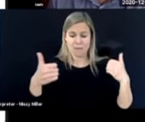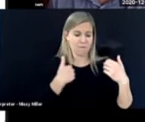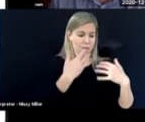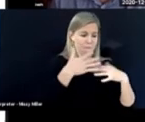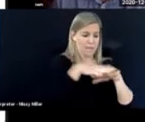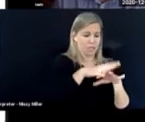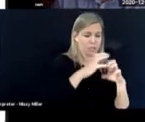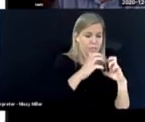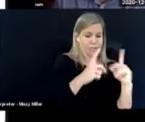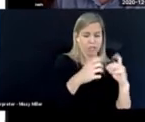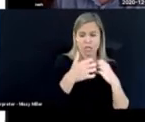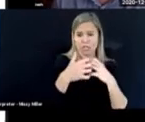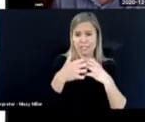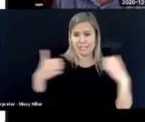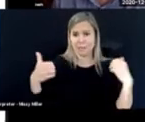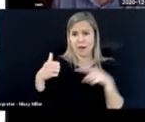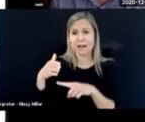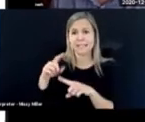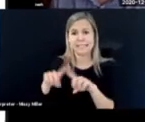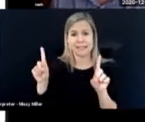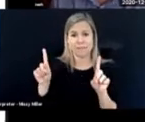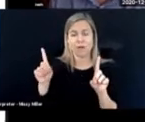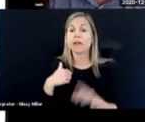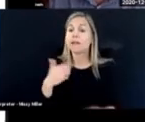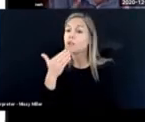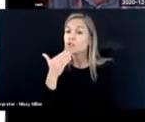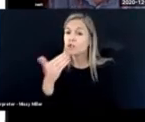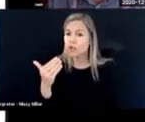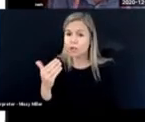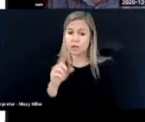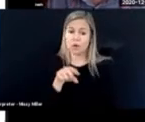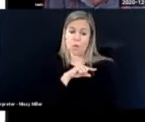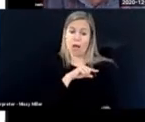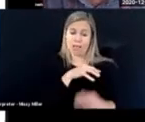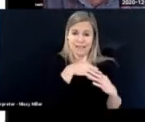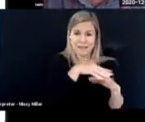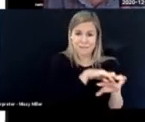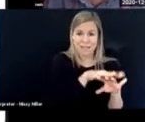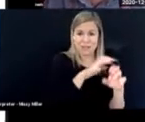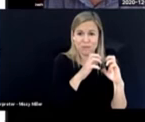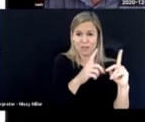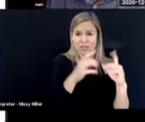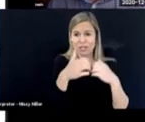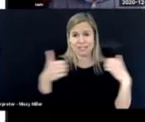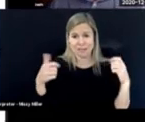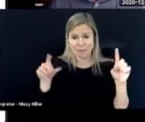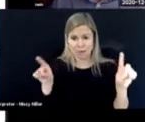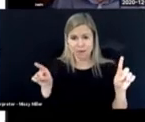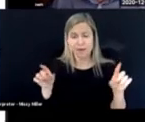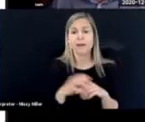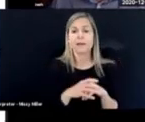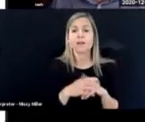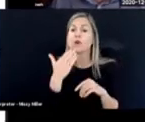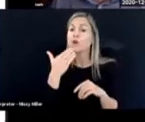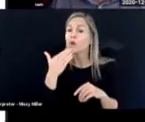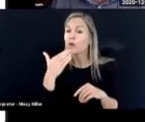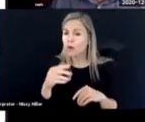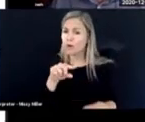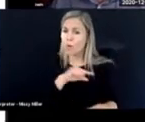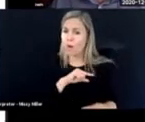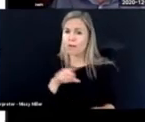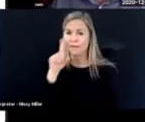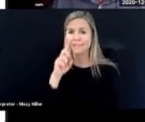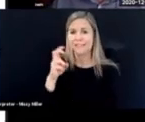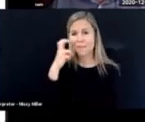different from mainstream education, and I mean good quality mainstream education, good